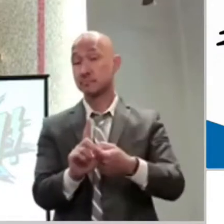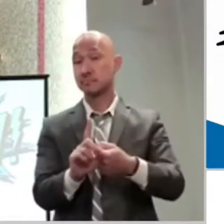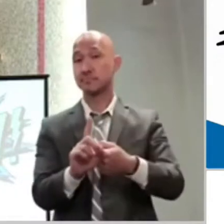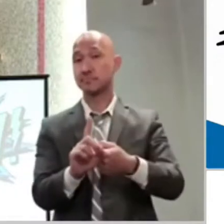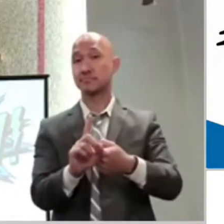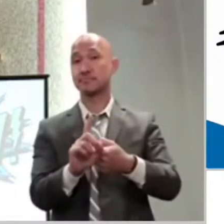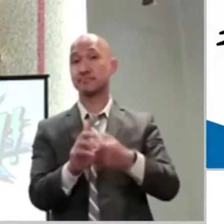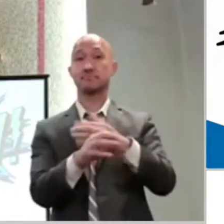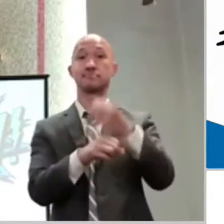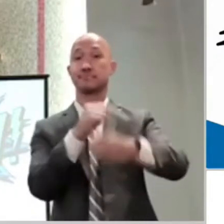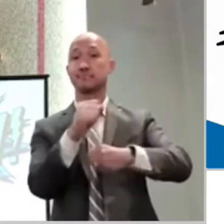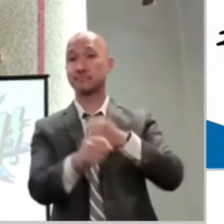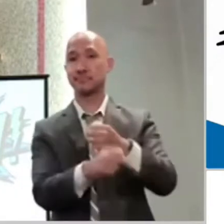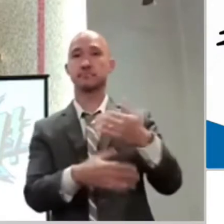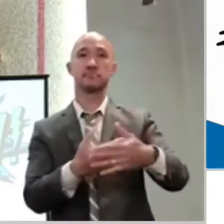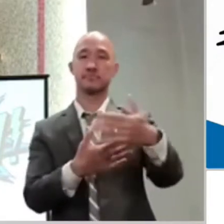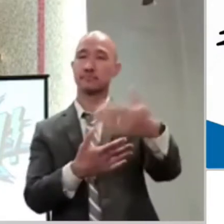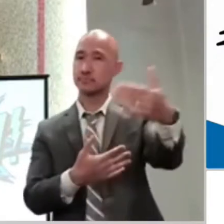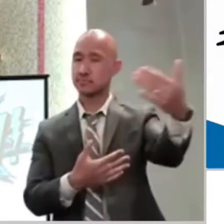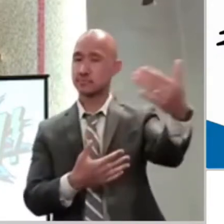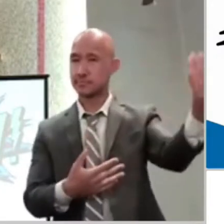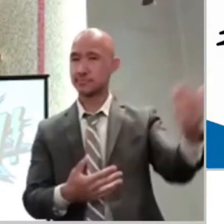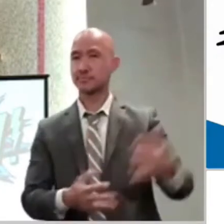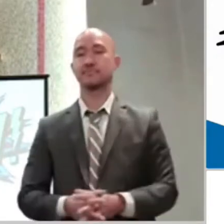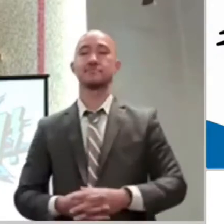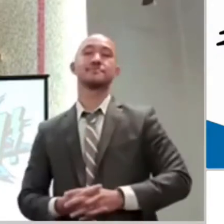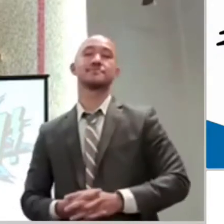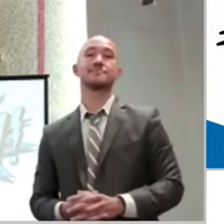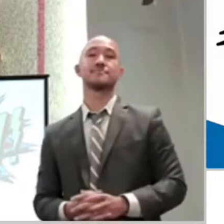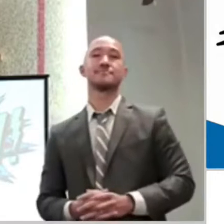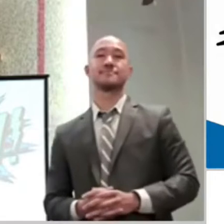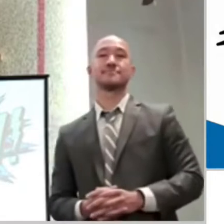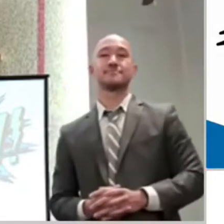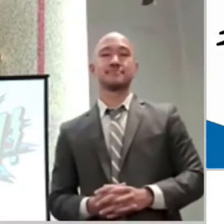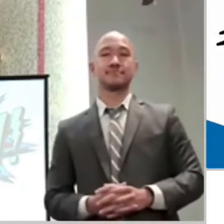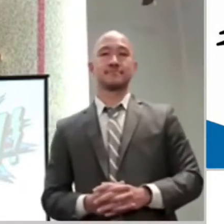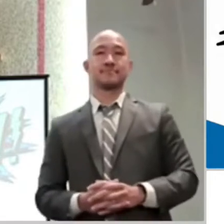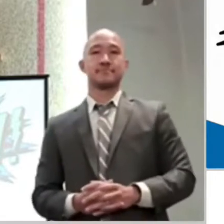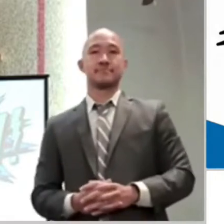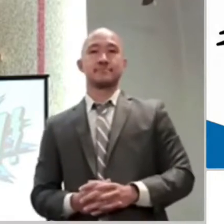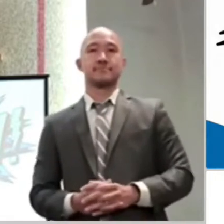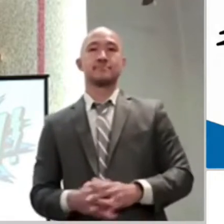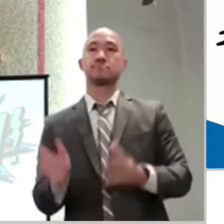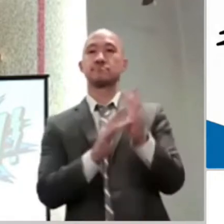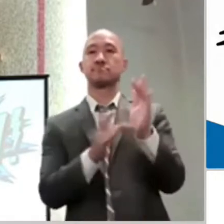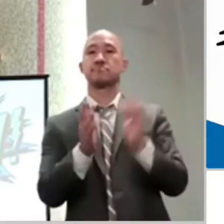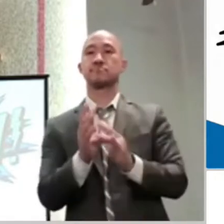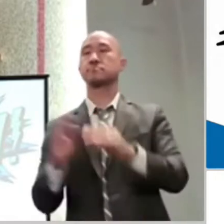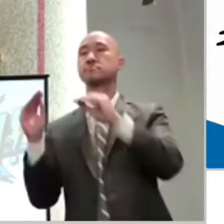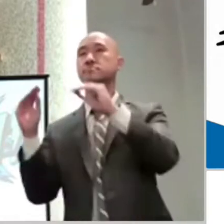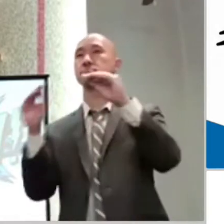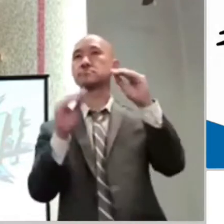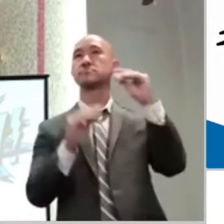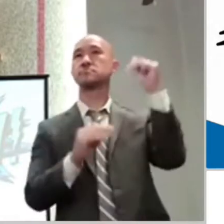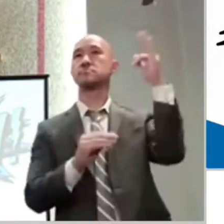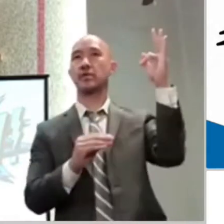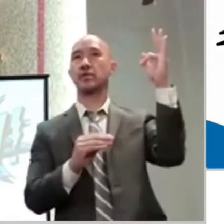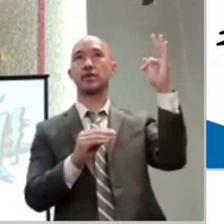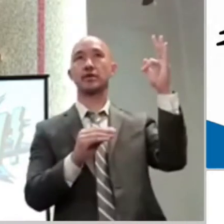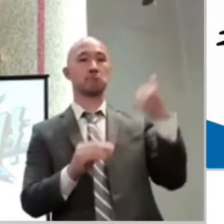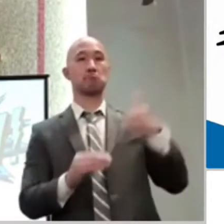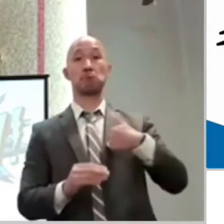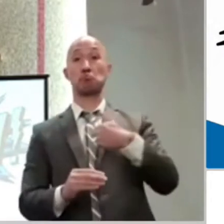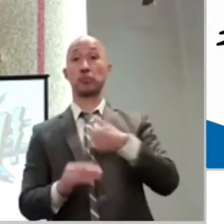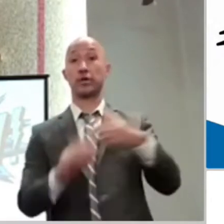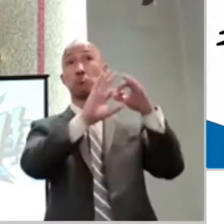have to feed it the right thing, just like we grow in Jesus. Jesus says, if you remain in me, I remain in you, and you will